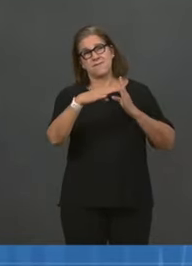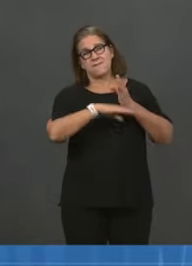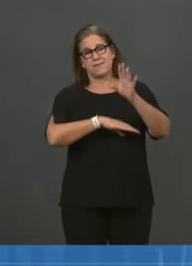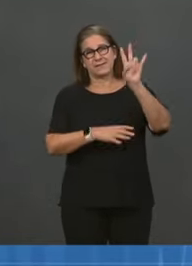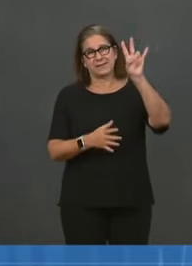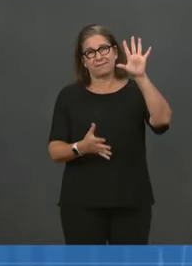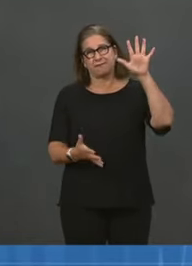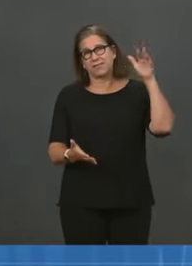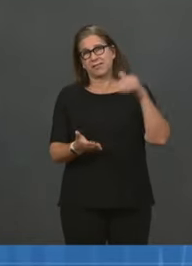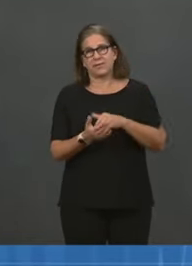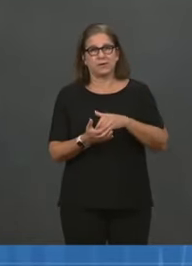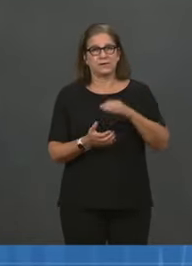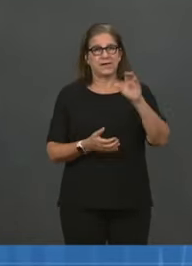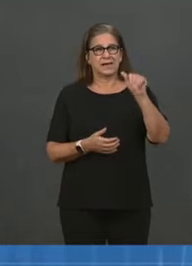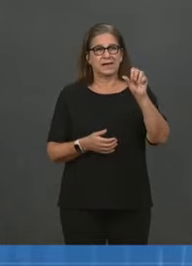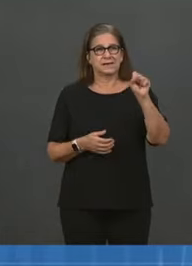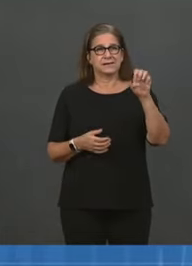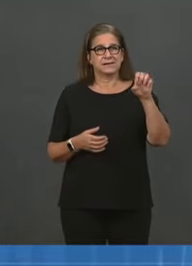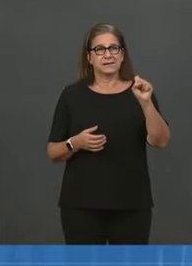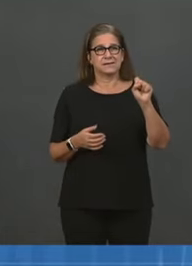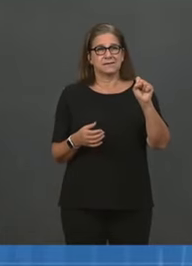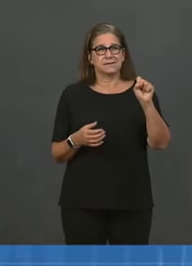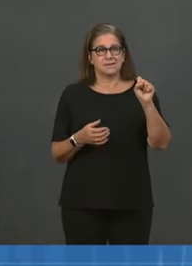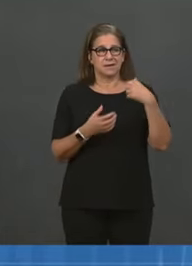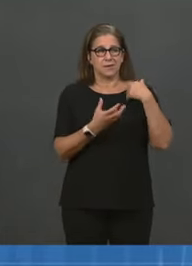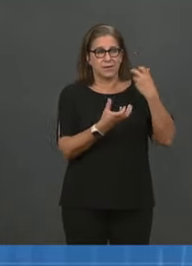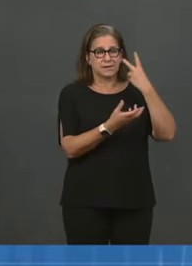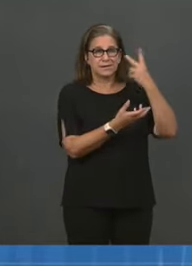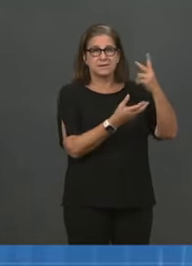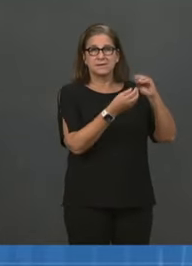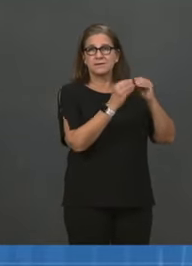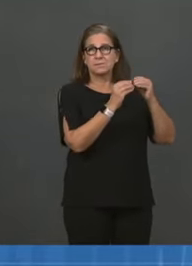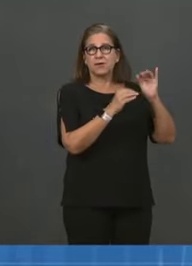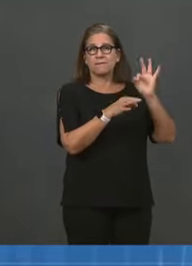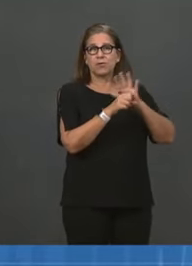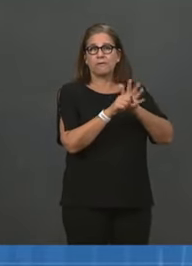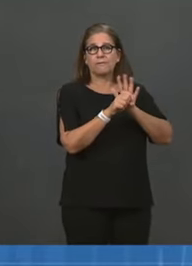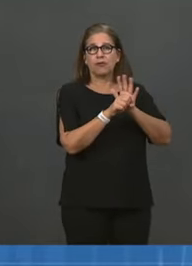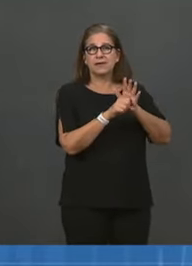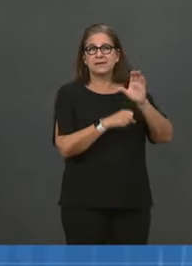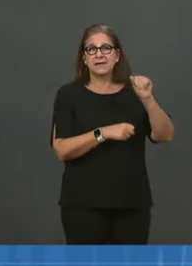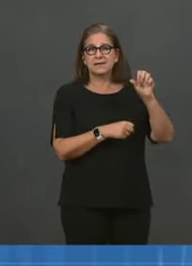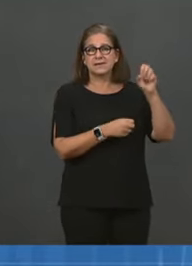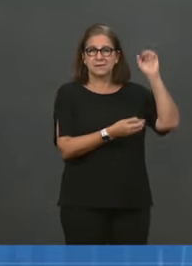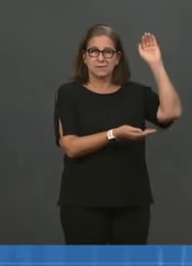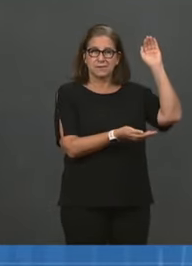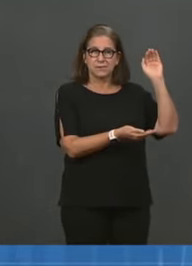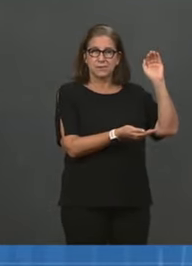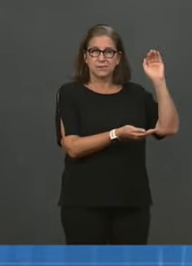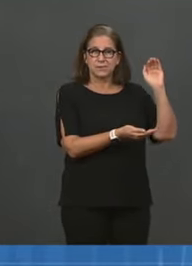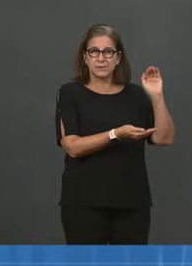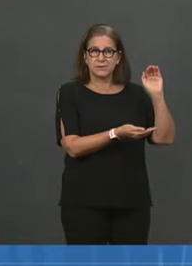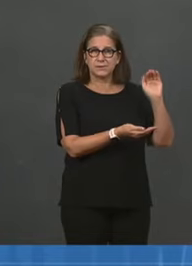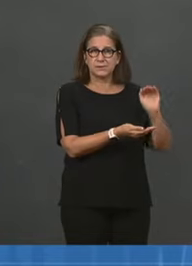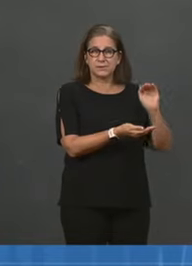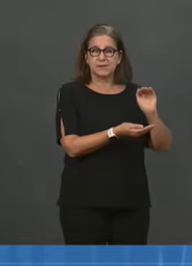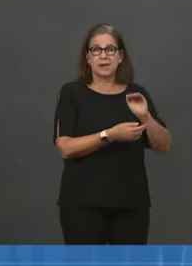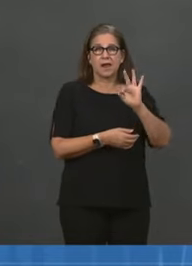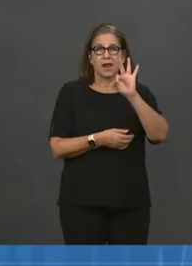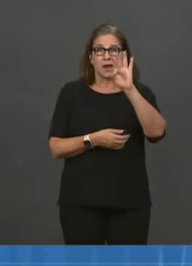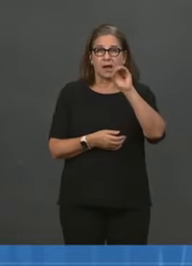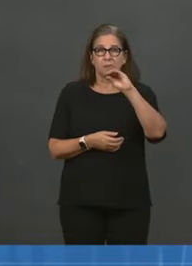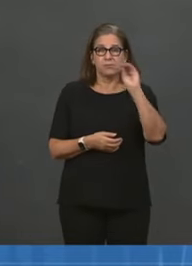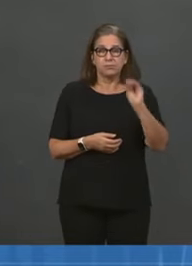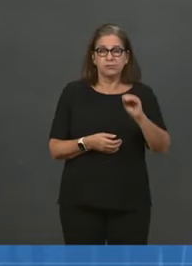coming down. But as you know, we have still over 90% of our counties that are in substantial or high risk, high